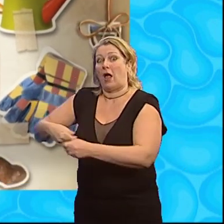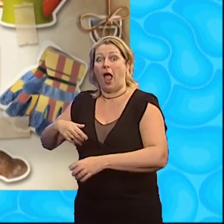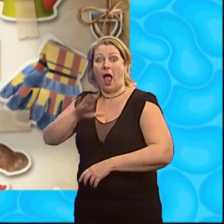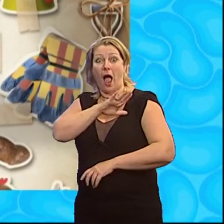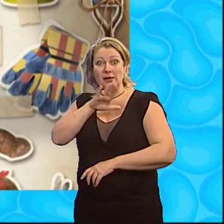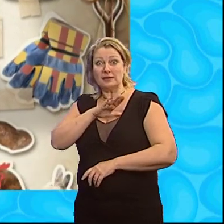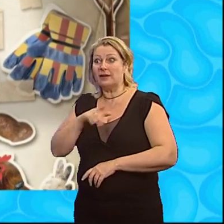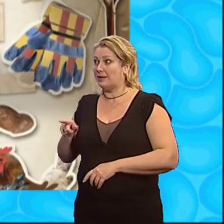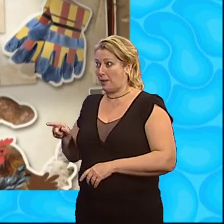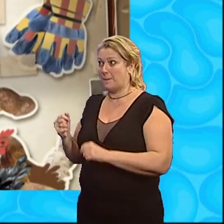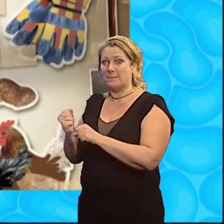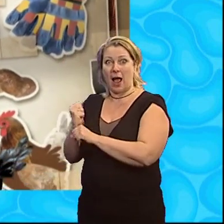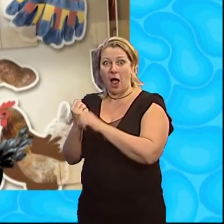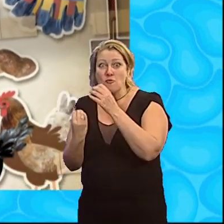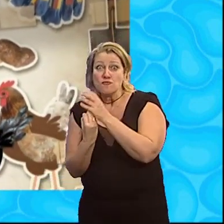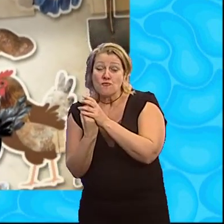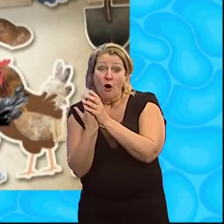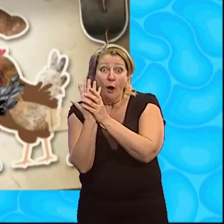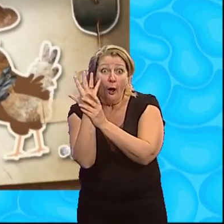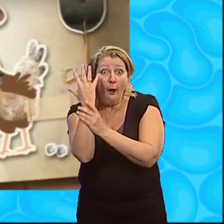It helps my plants to grow